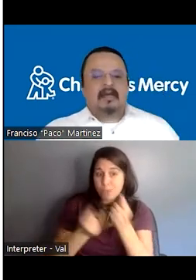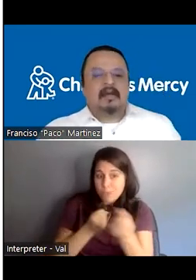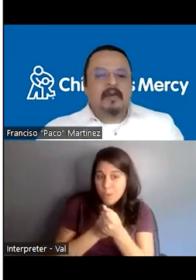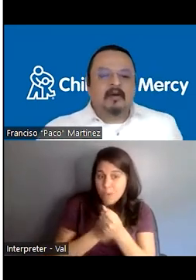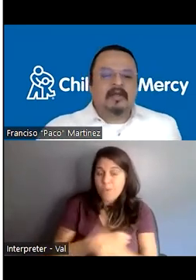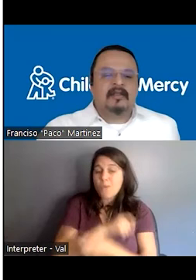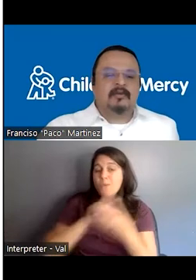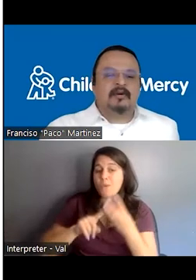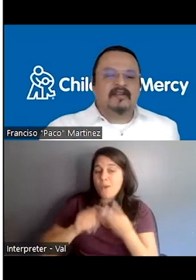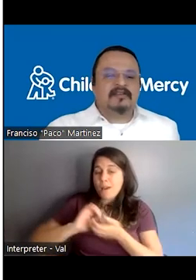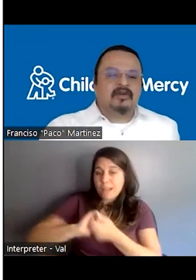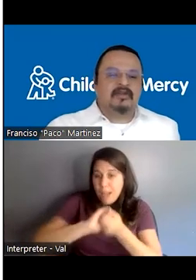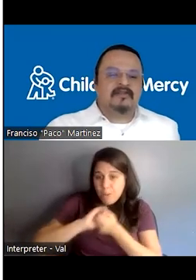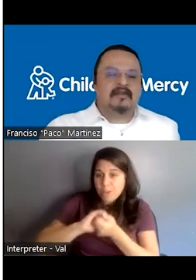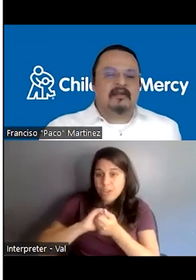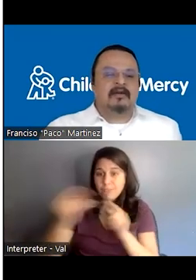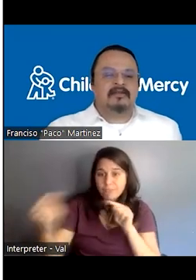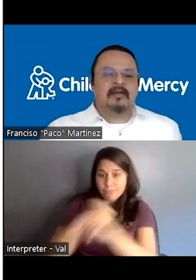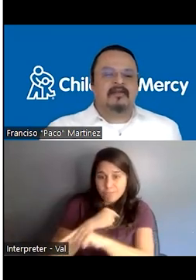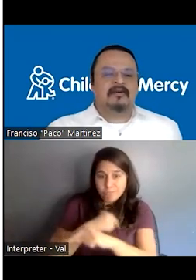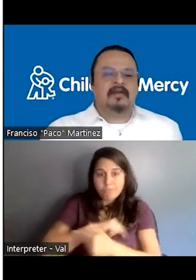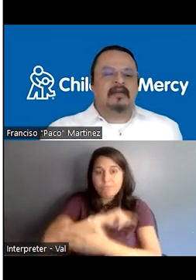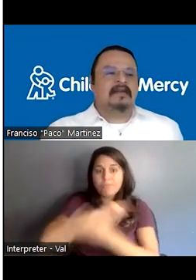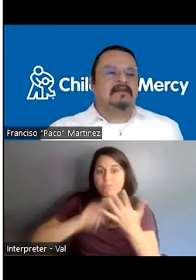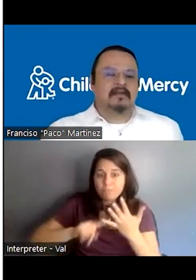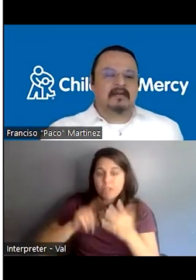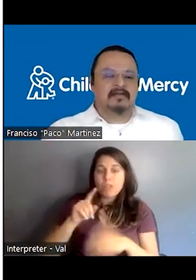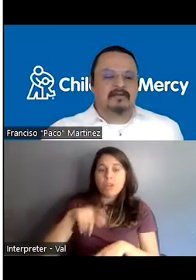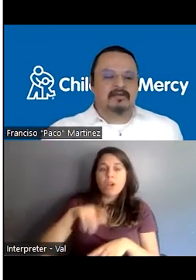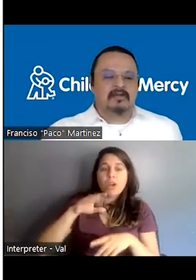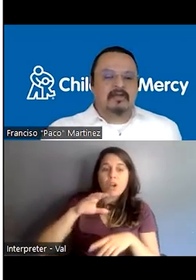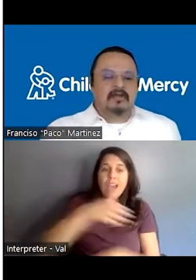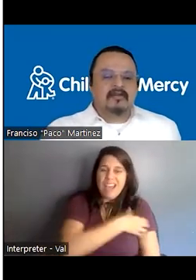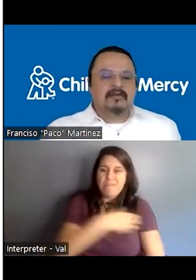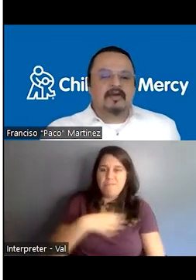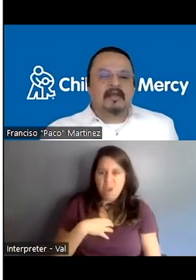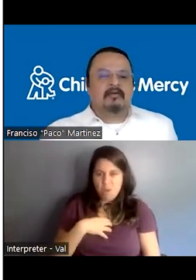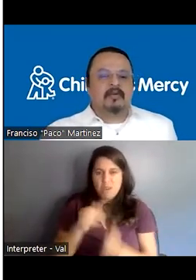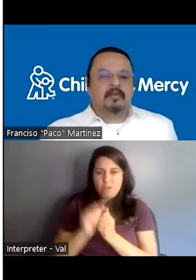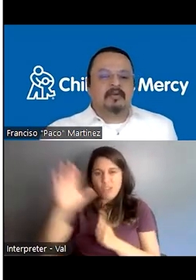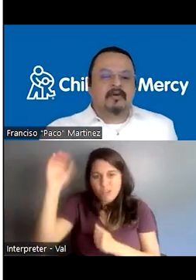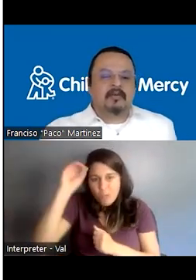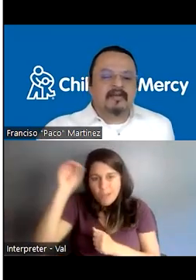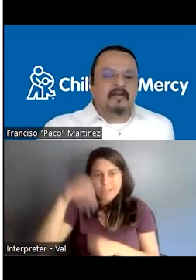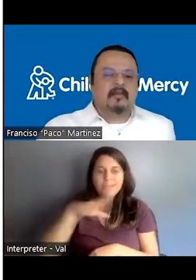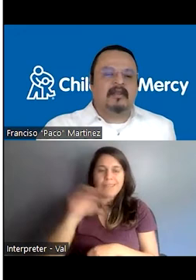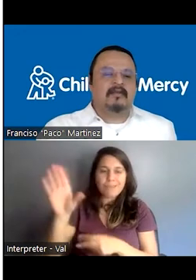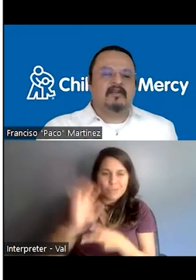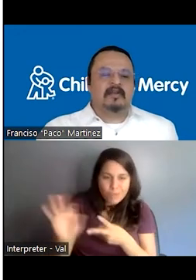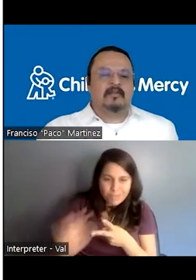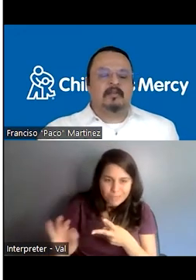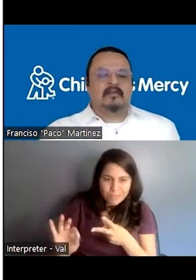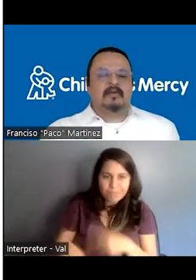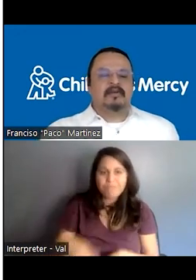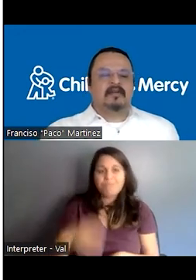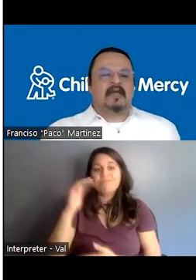and empowerment through voice and choice and cultural, historical, and gender issues. This is to create a work, a workplace environment that